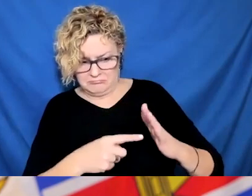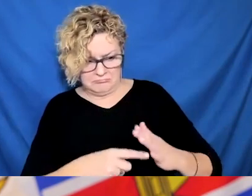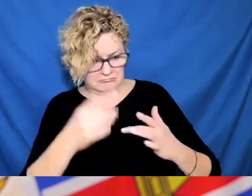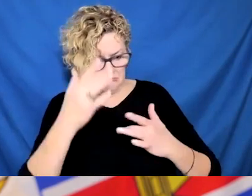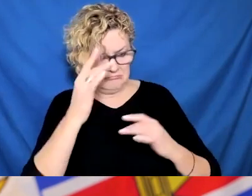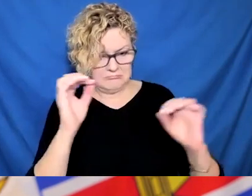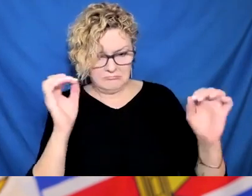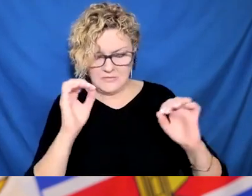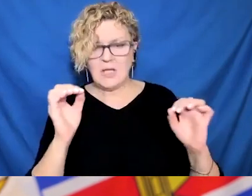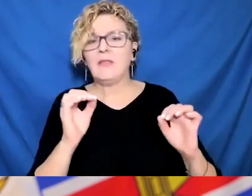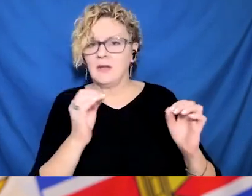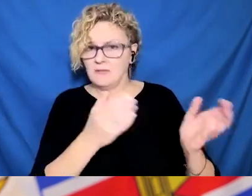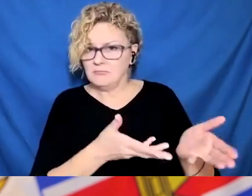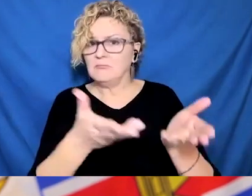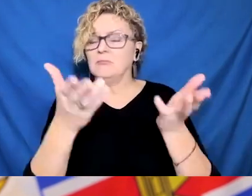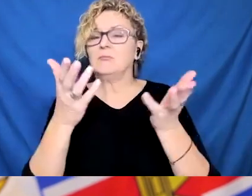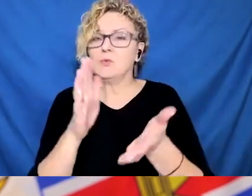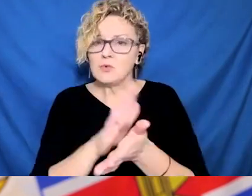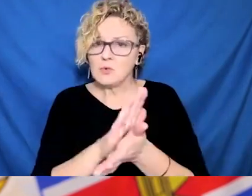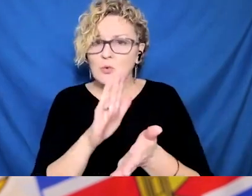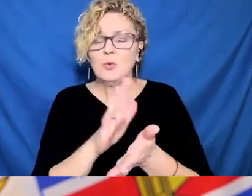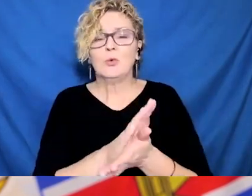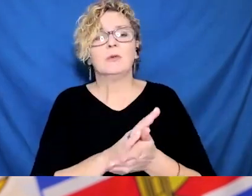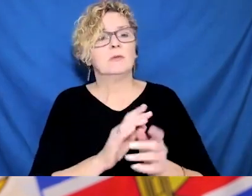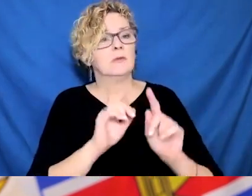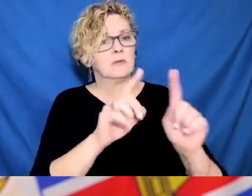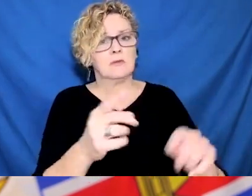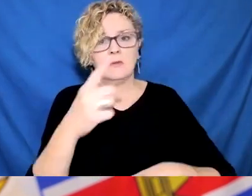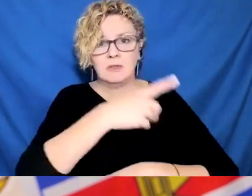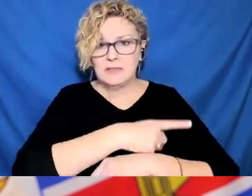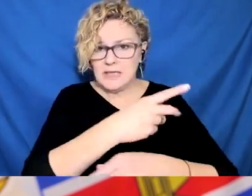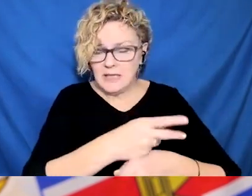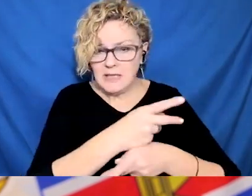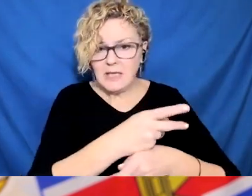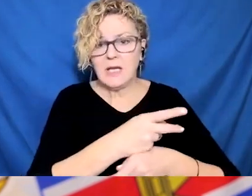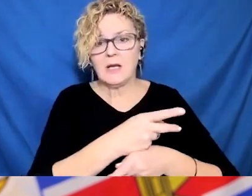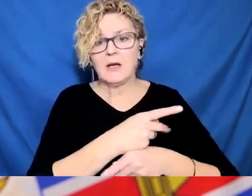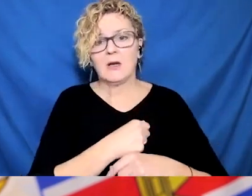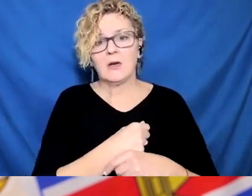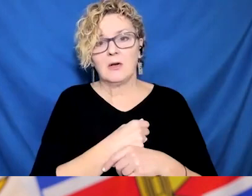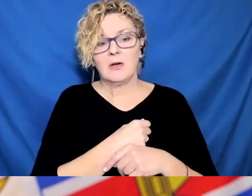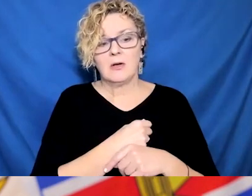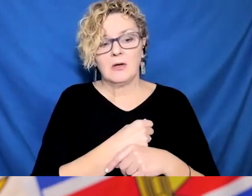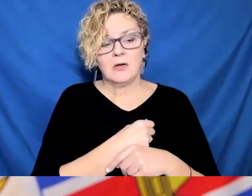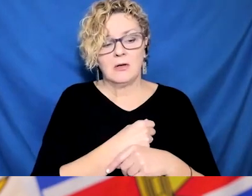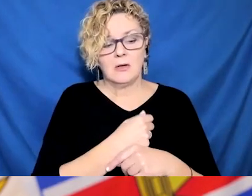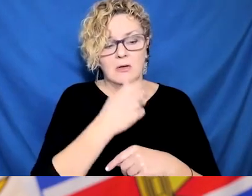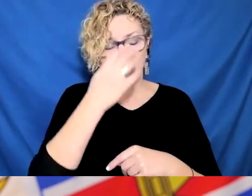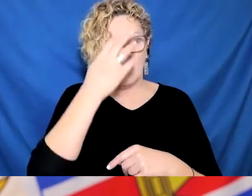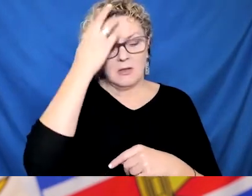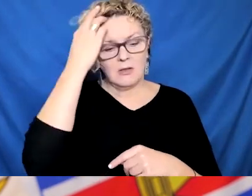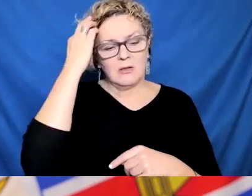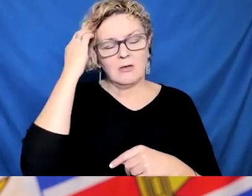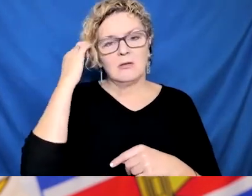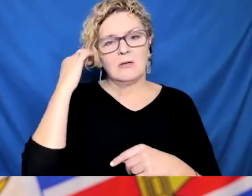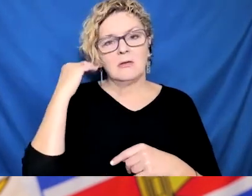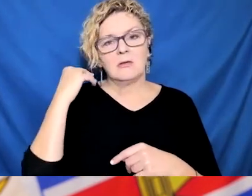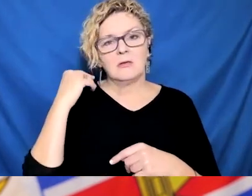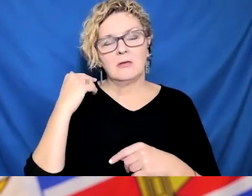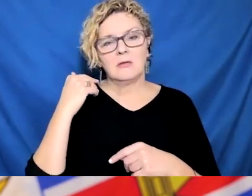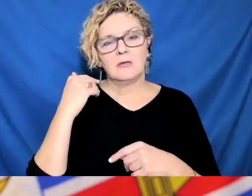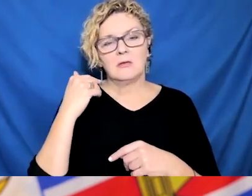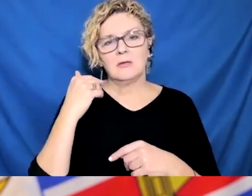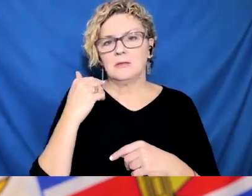has changed. And we don't necessarily need all the same restrictions that we had in place with more severe